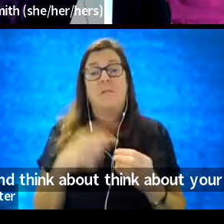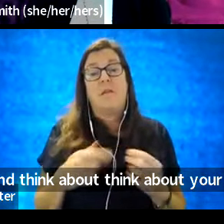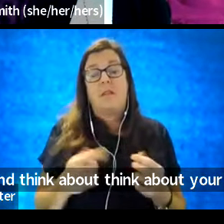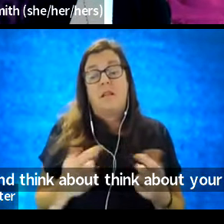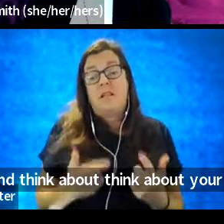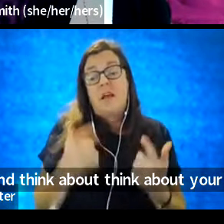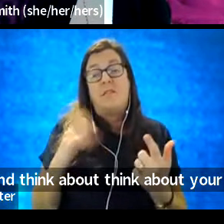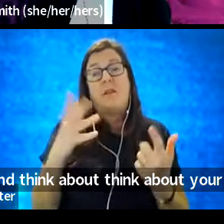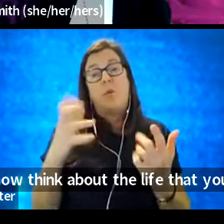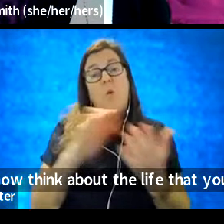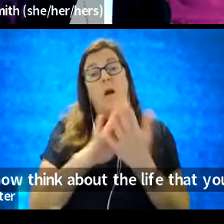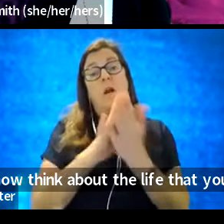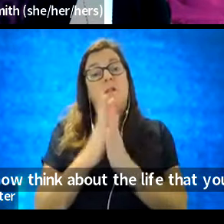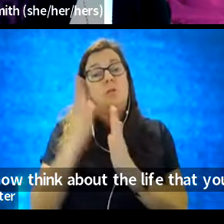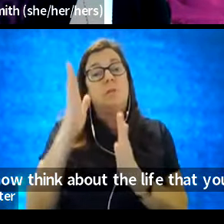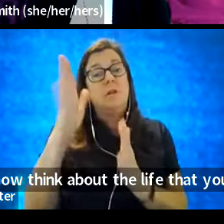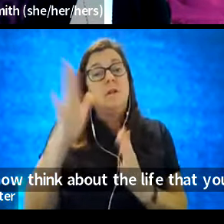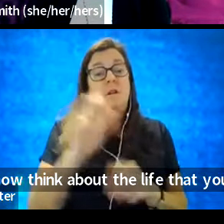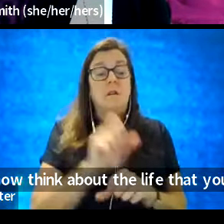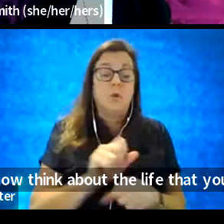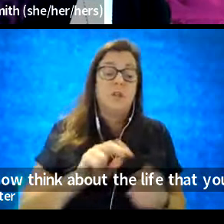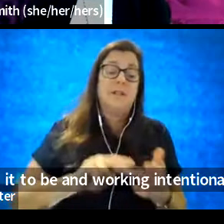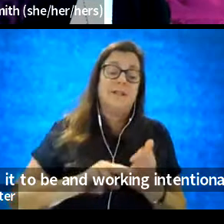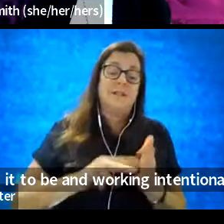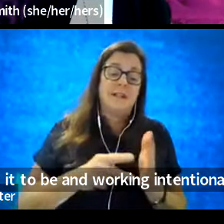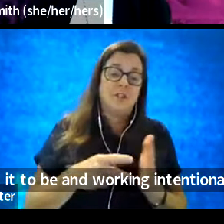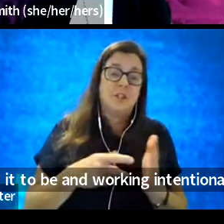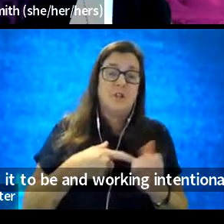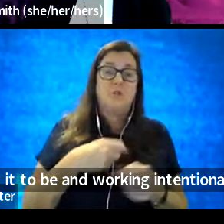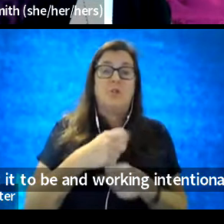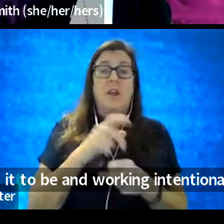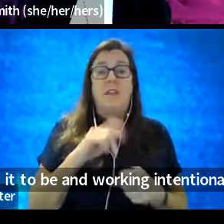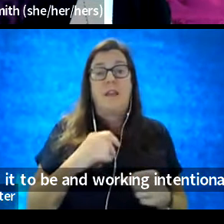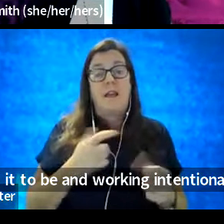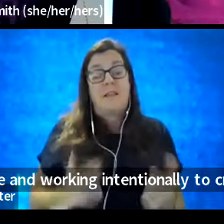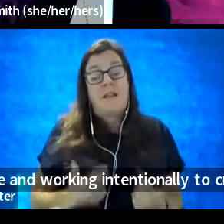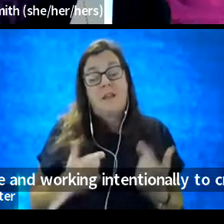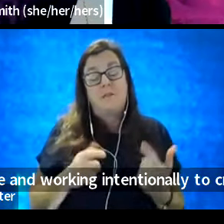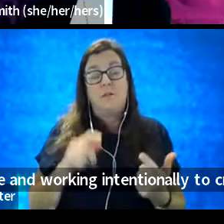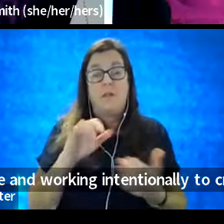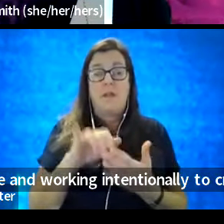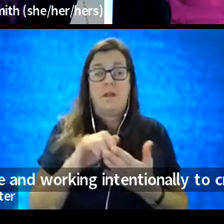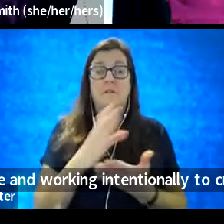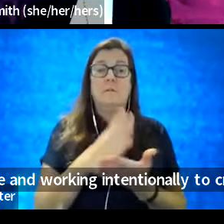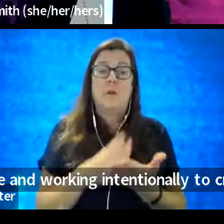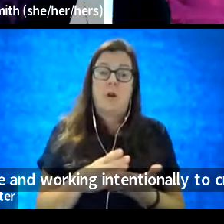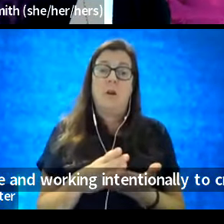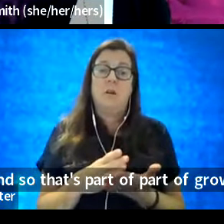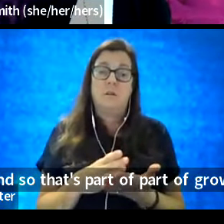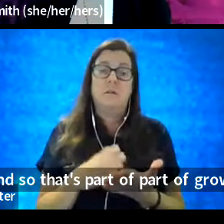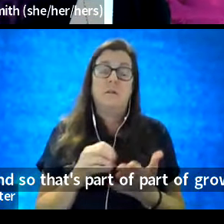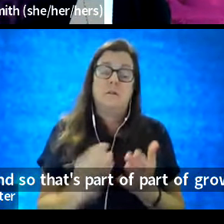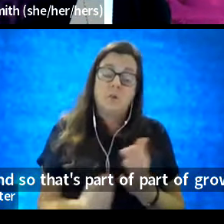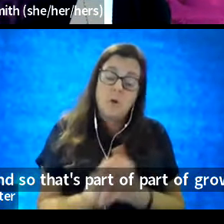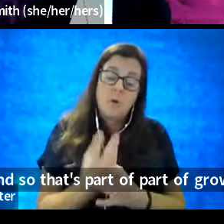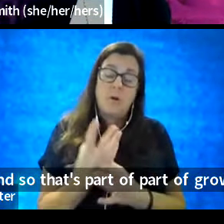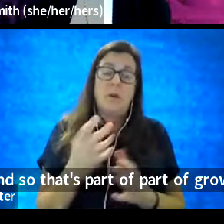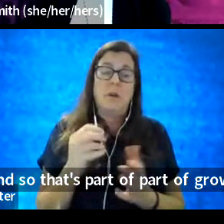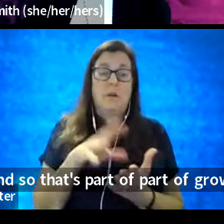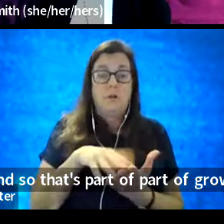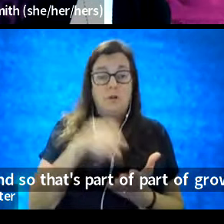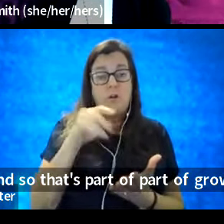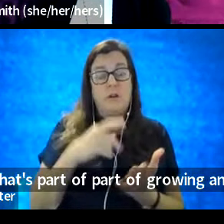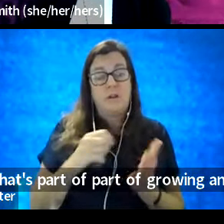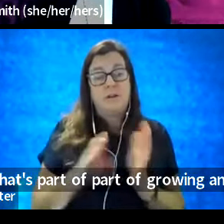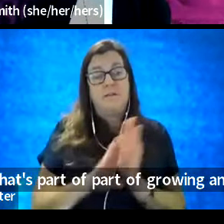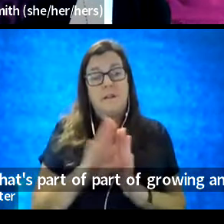want it to be and working intentionally to create that life. And so, that's part of growing and learning and developing